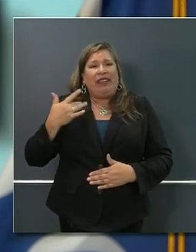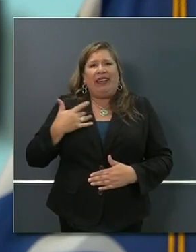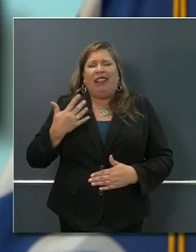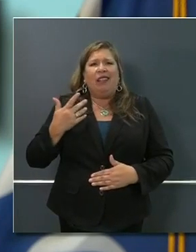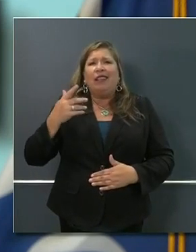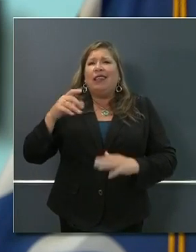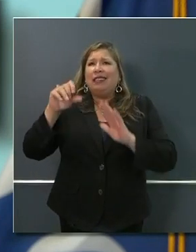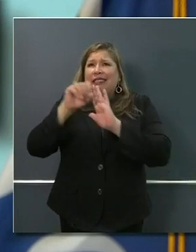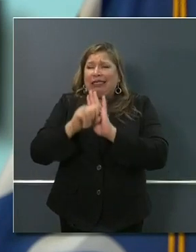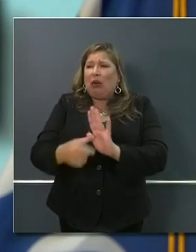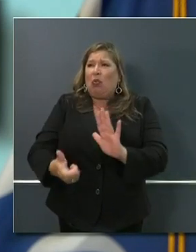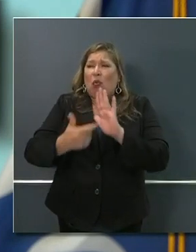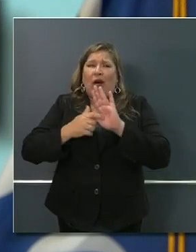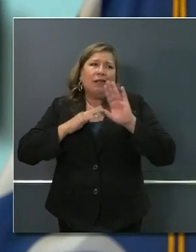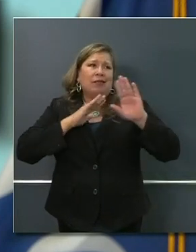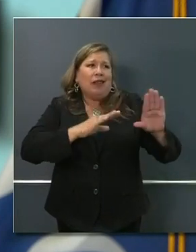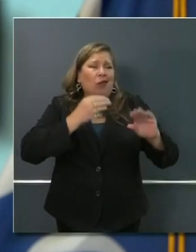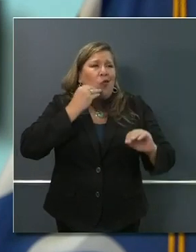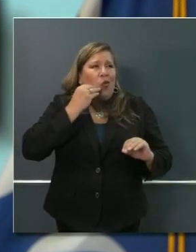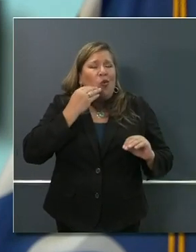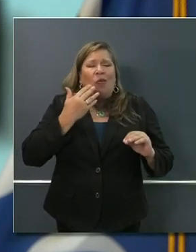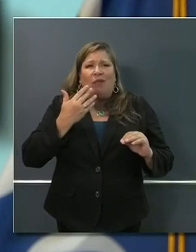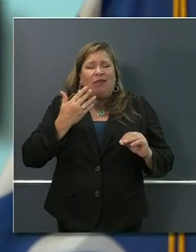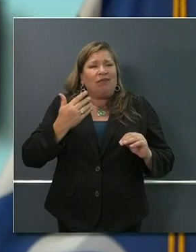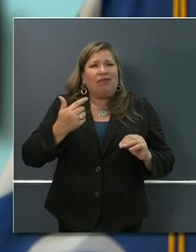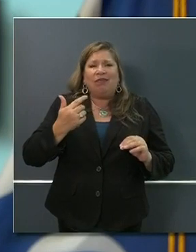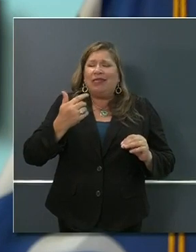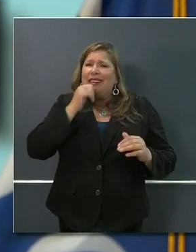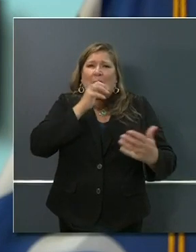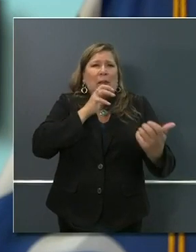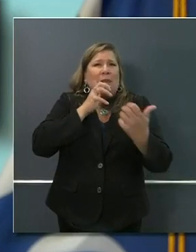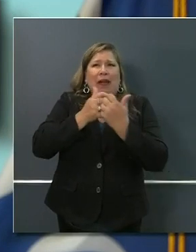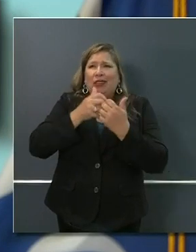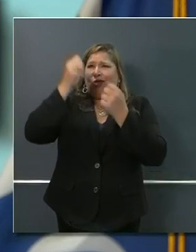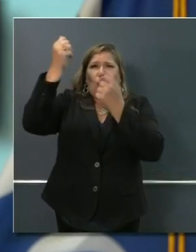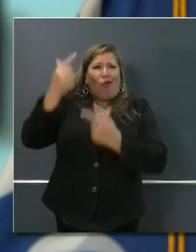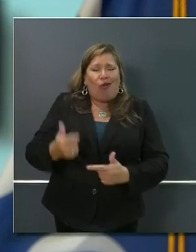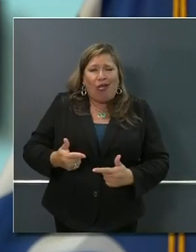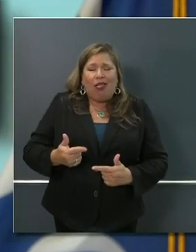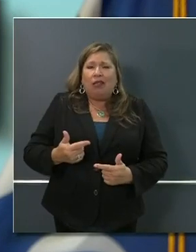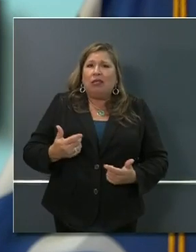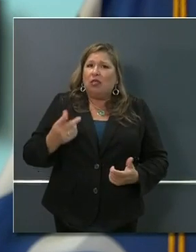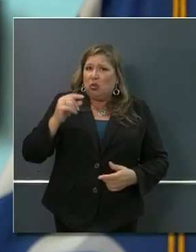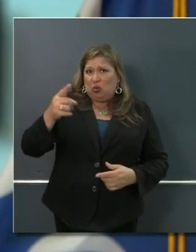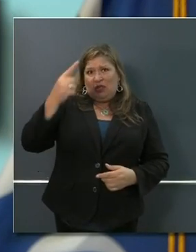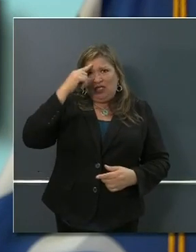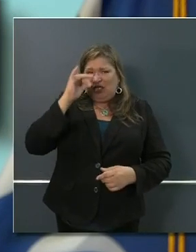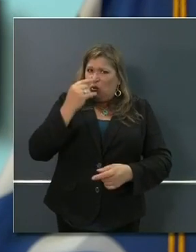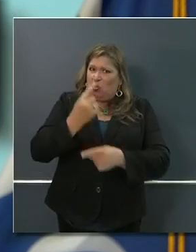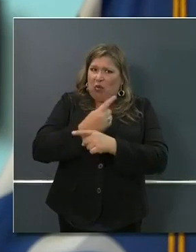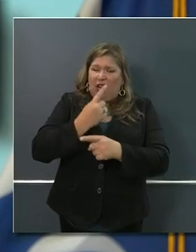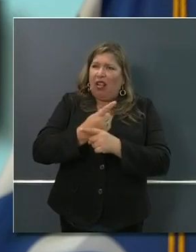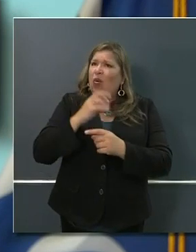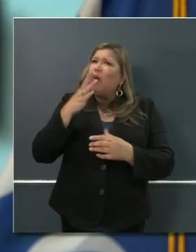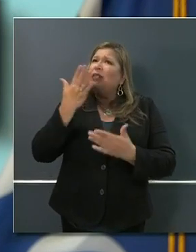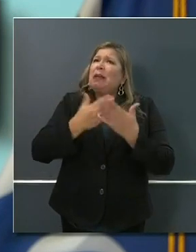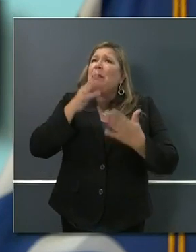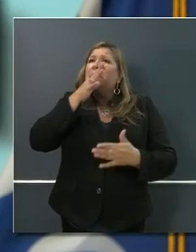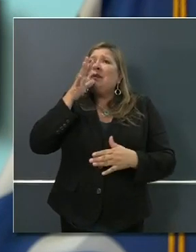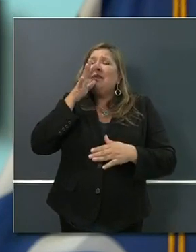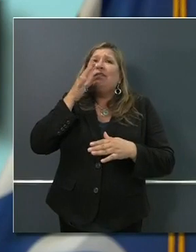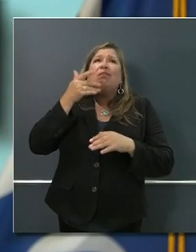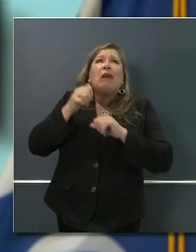Do you agree with that, or do you feel like you could have done anything differently for some of the more rural communities? Well, some of the rural communities have